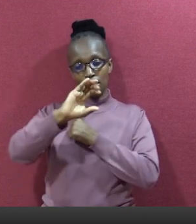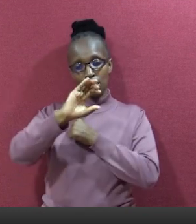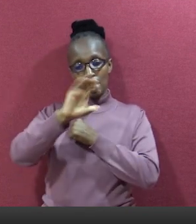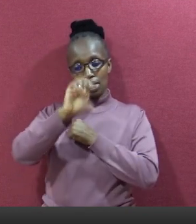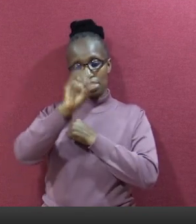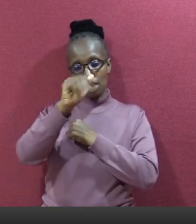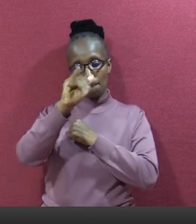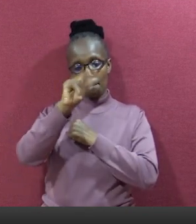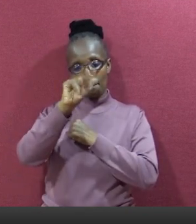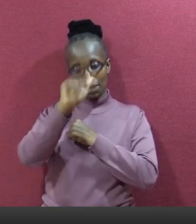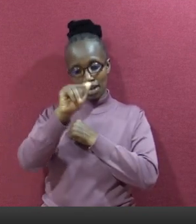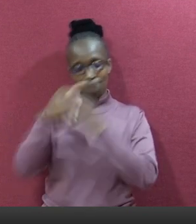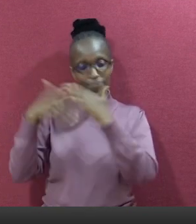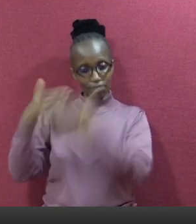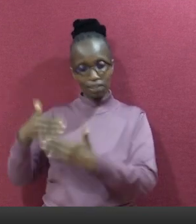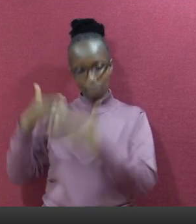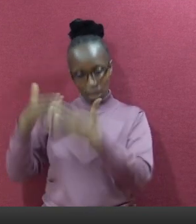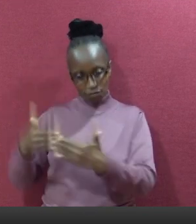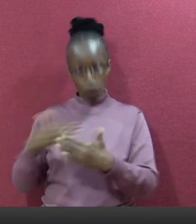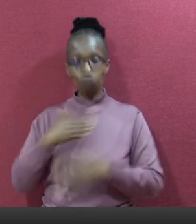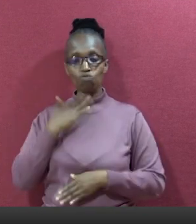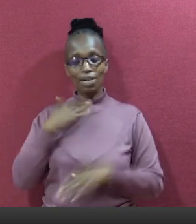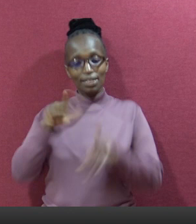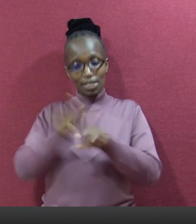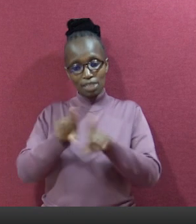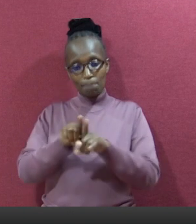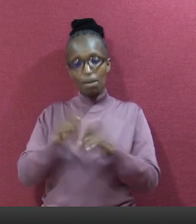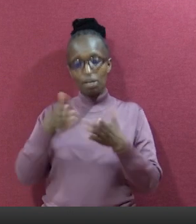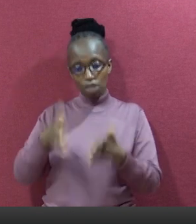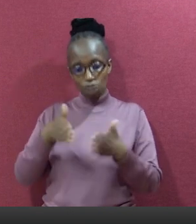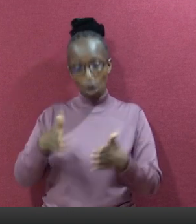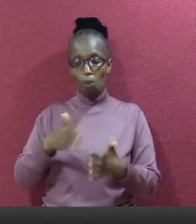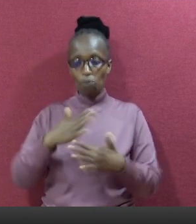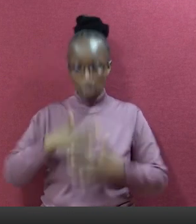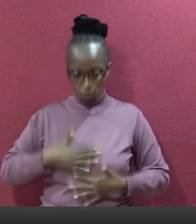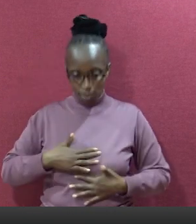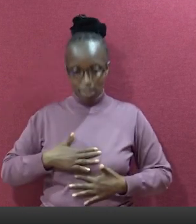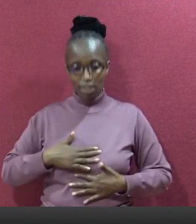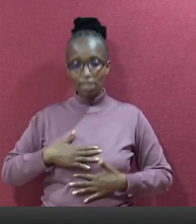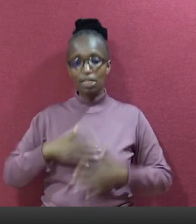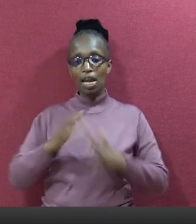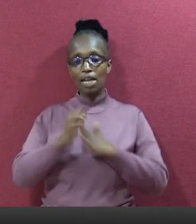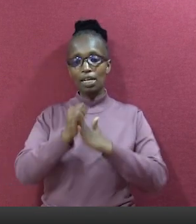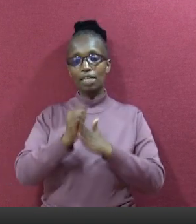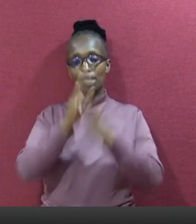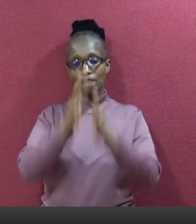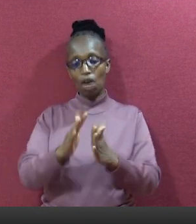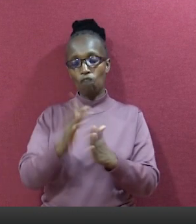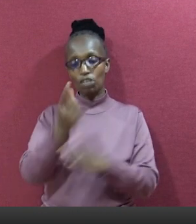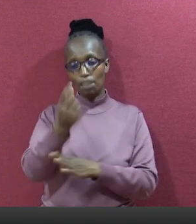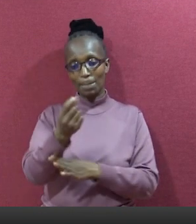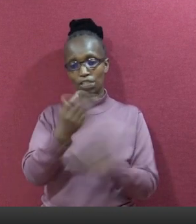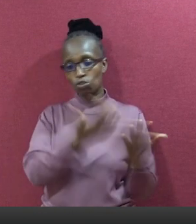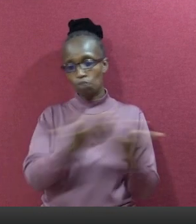shoes back because they have disowned her. Mr. Speaker we are requesting the leader of minority party to return those shoes.